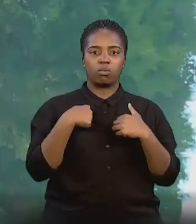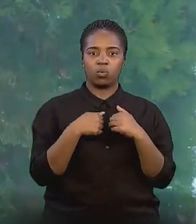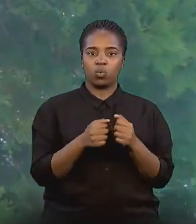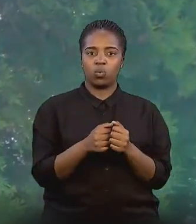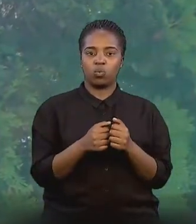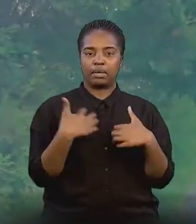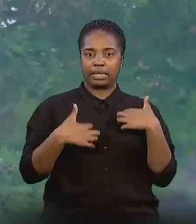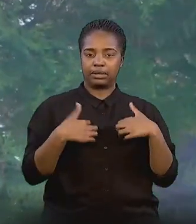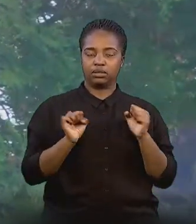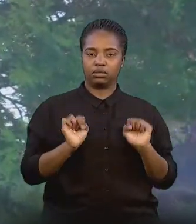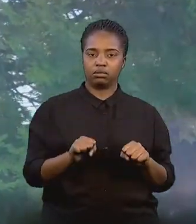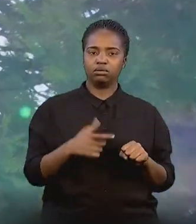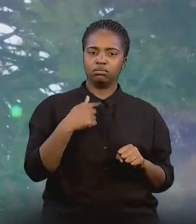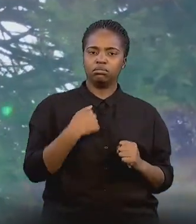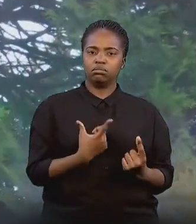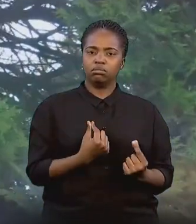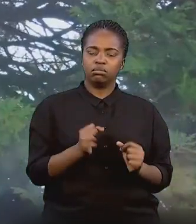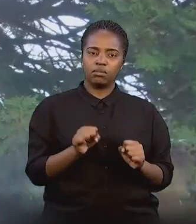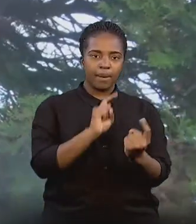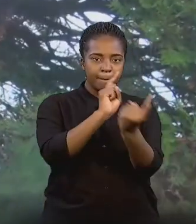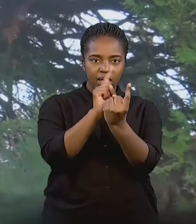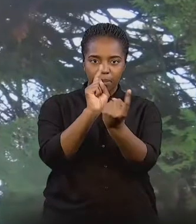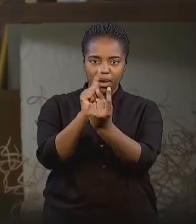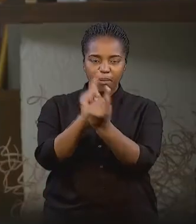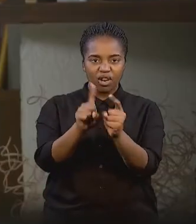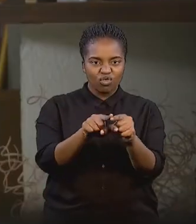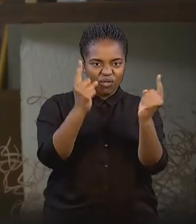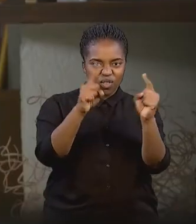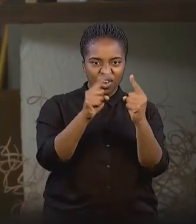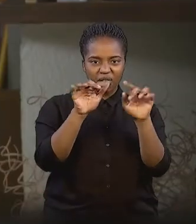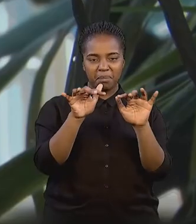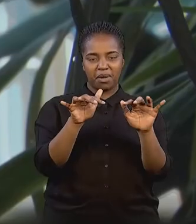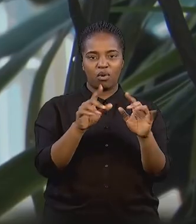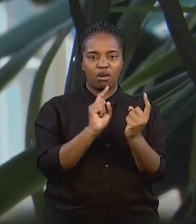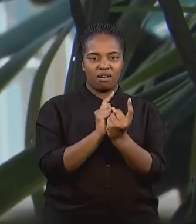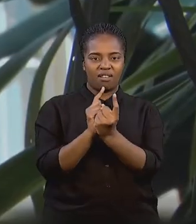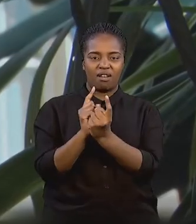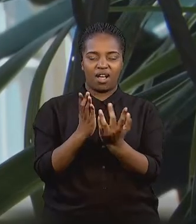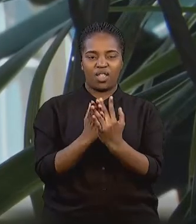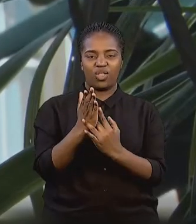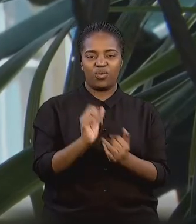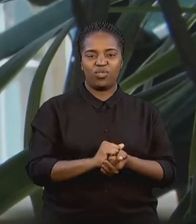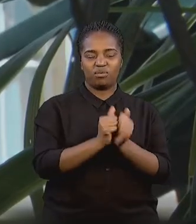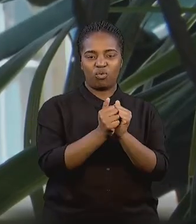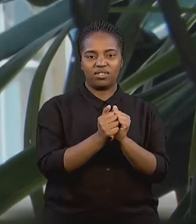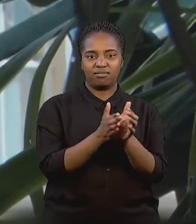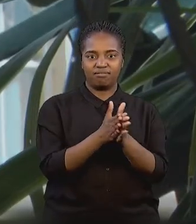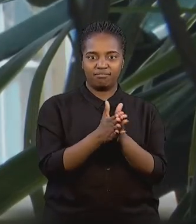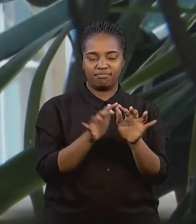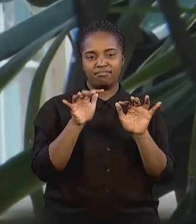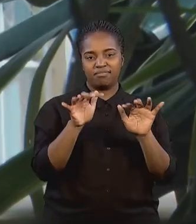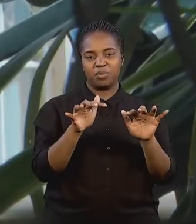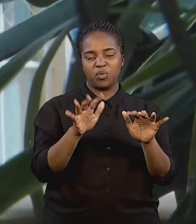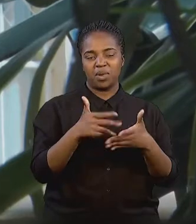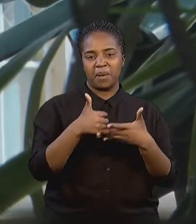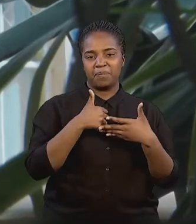me very, very active, and it's allowed me to meet a lot of different people, inspiring people.